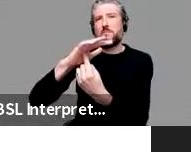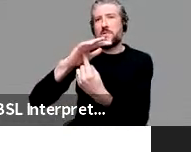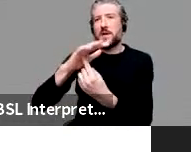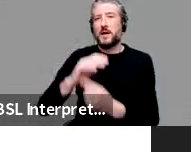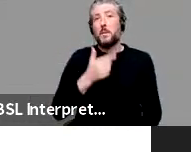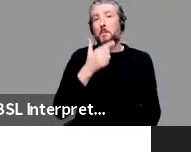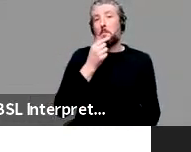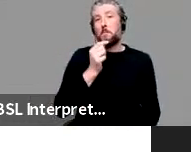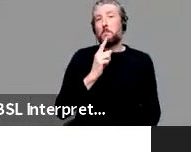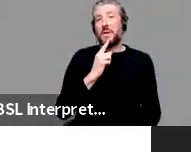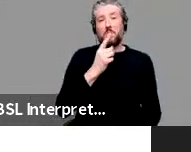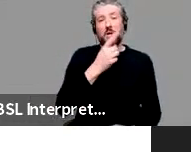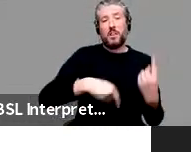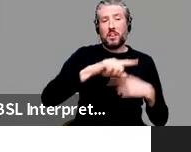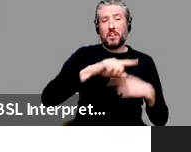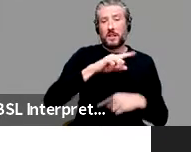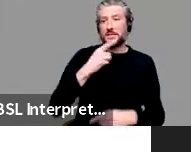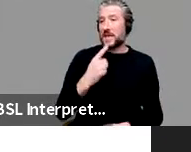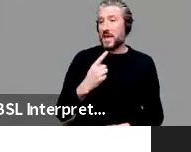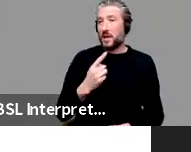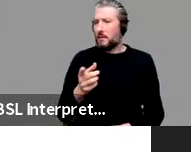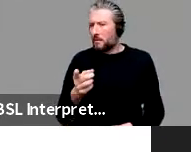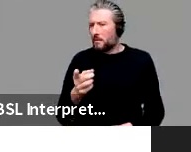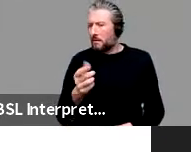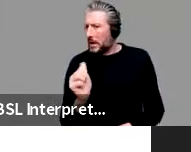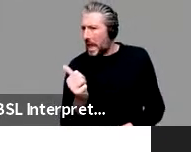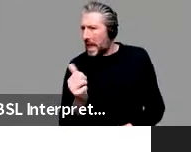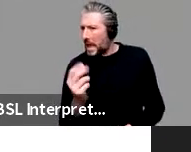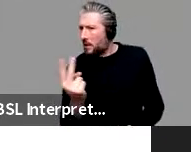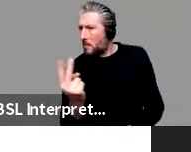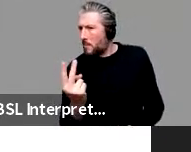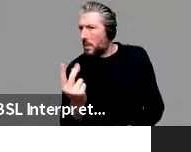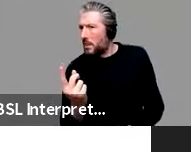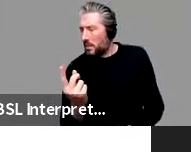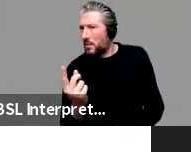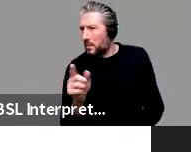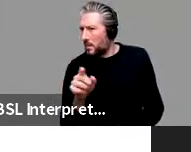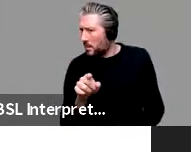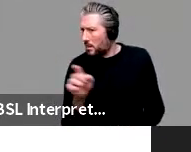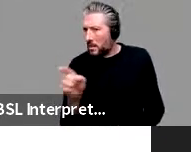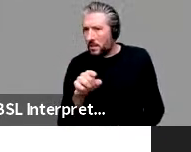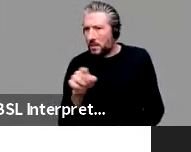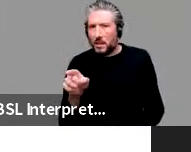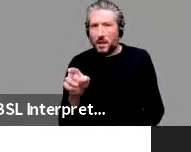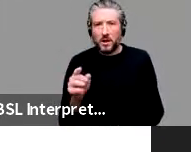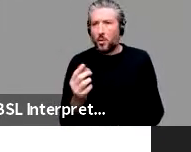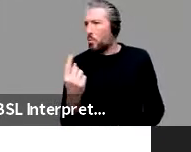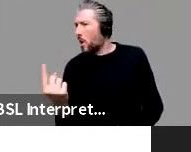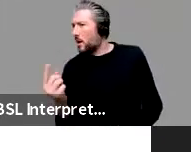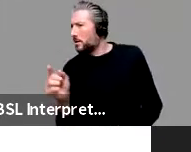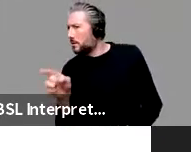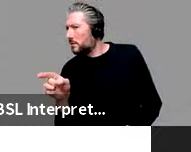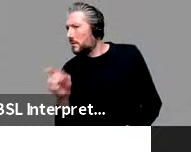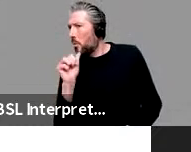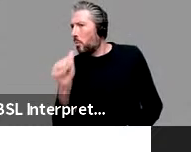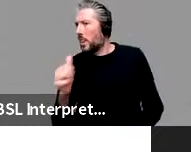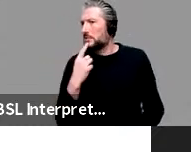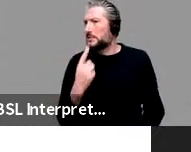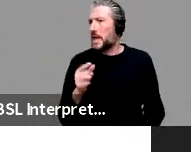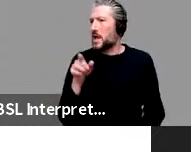gay couples that were given descriptions where one of the, one member of the couple was described as more